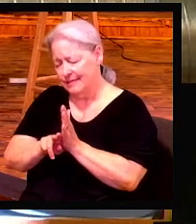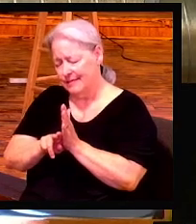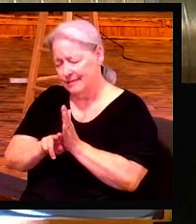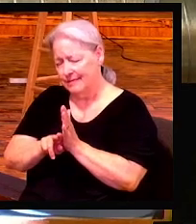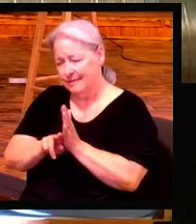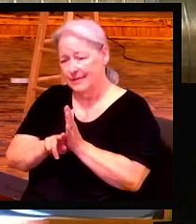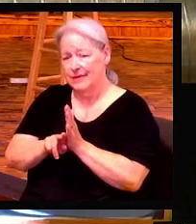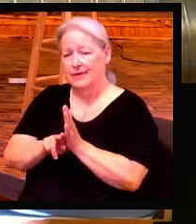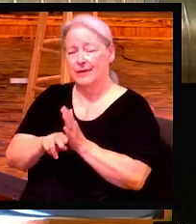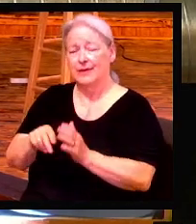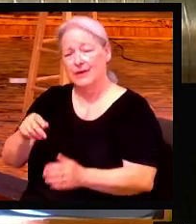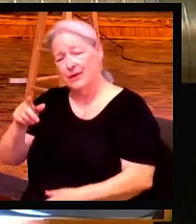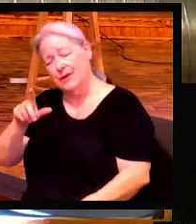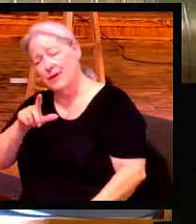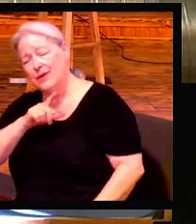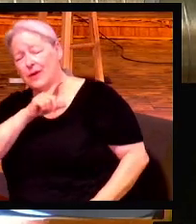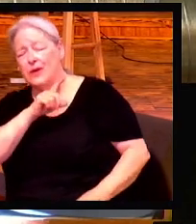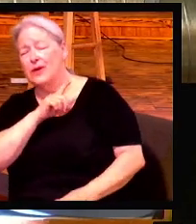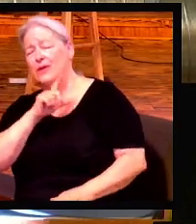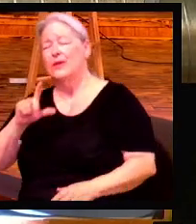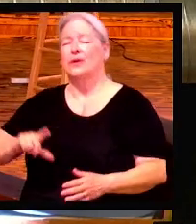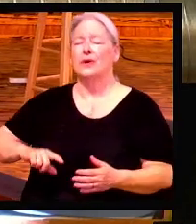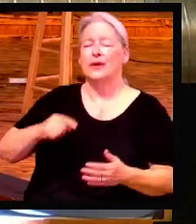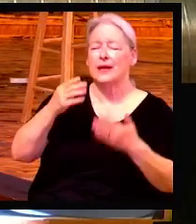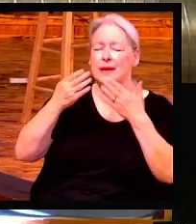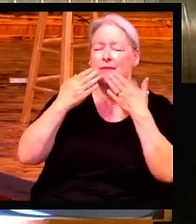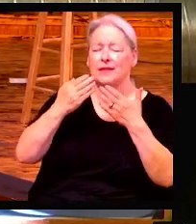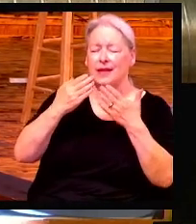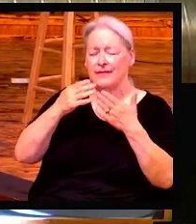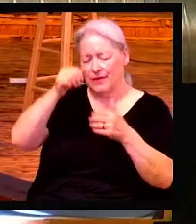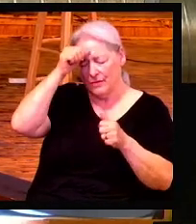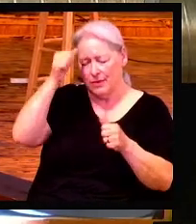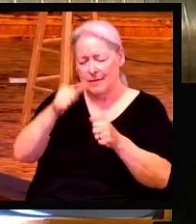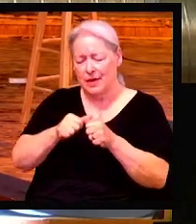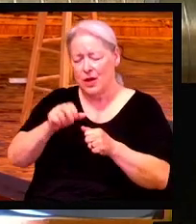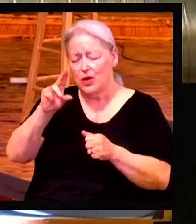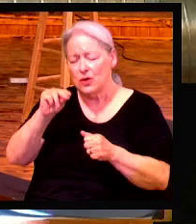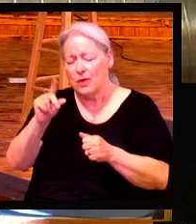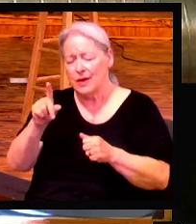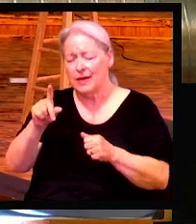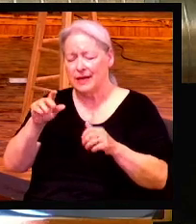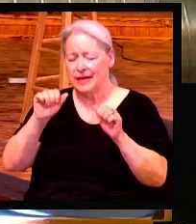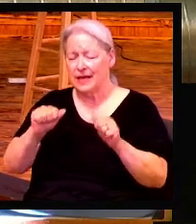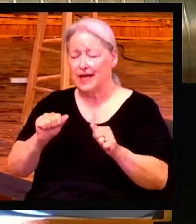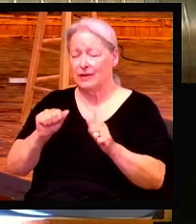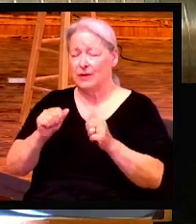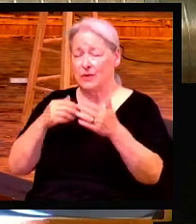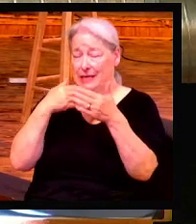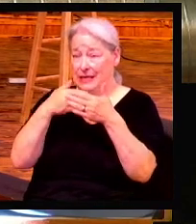Lord, I'm thankful for the reminder that no one can approach you without being covered by your son's blood.